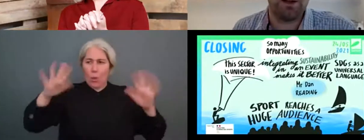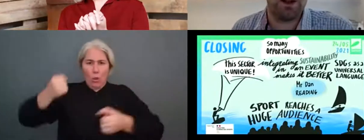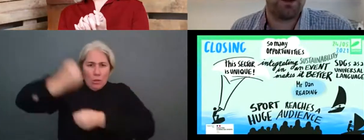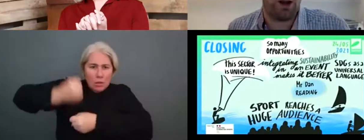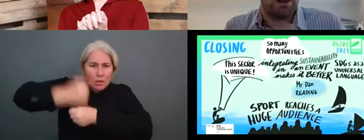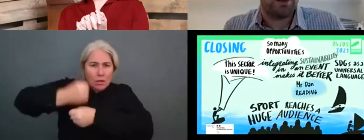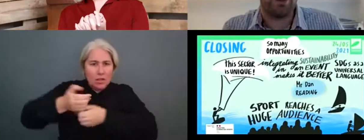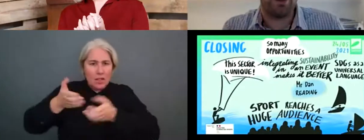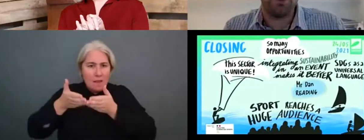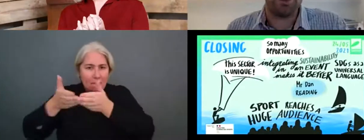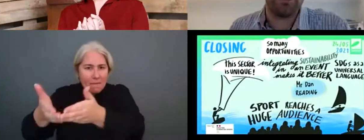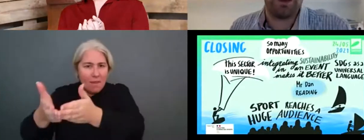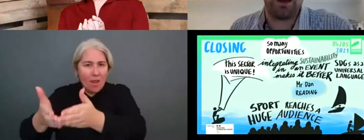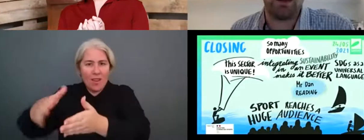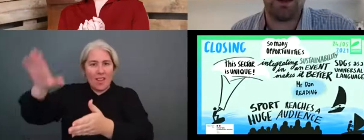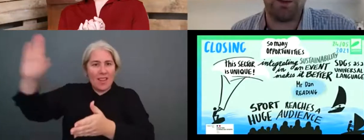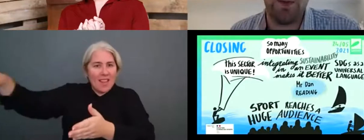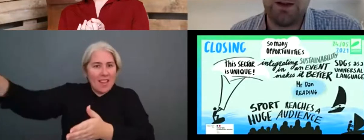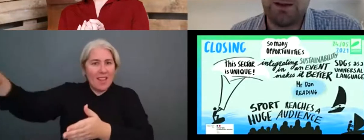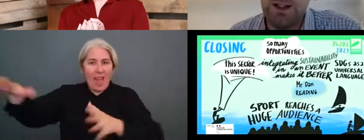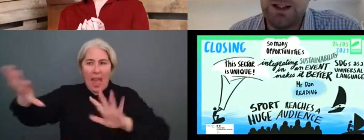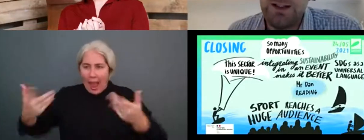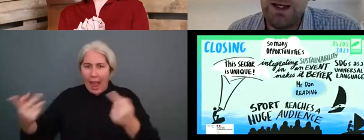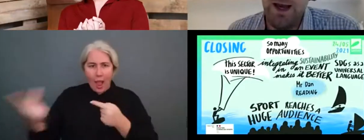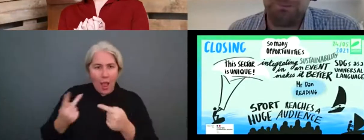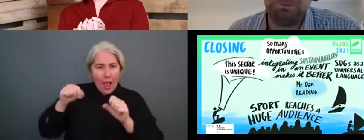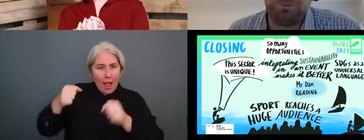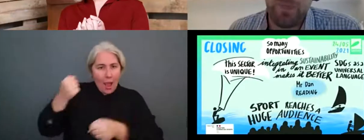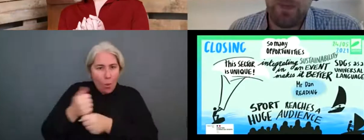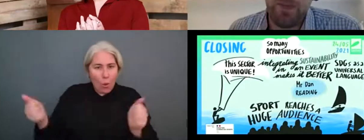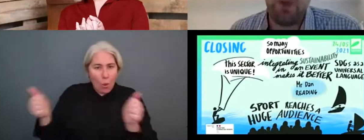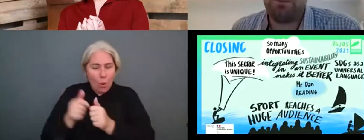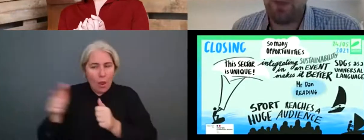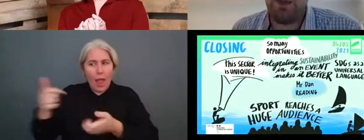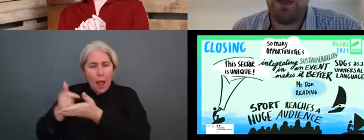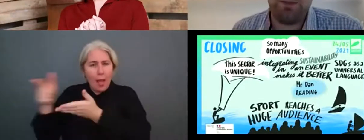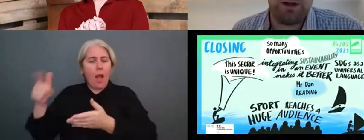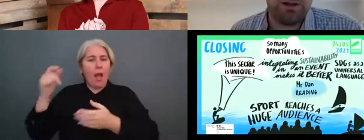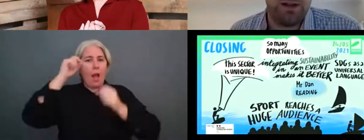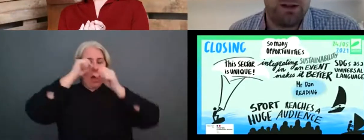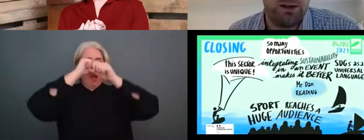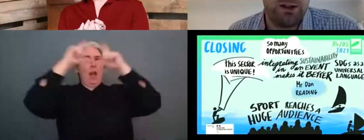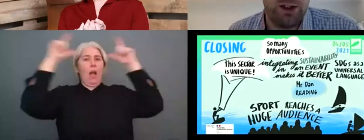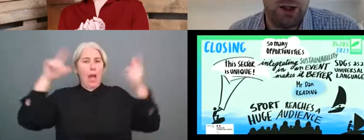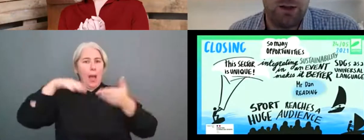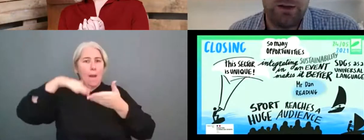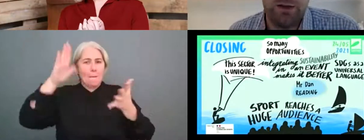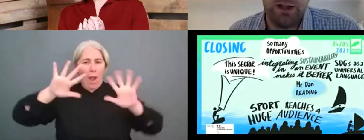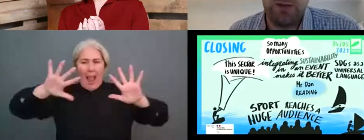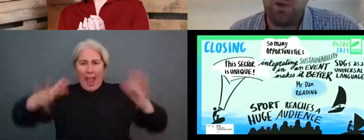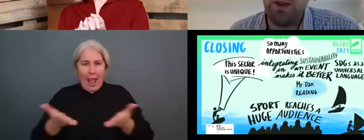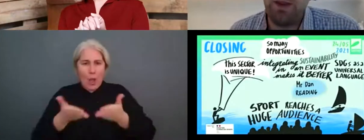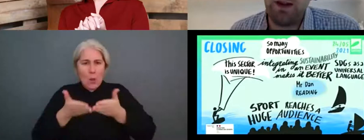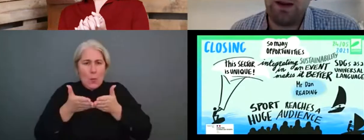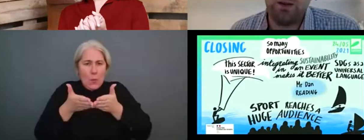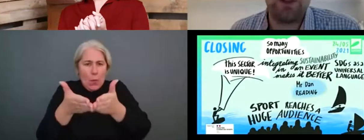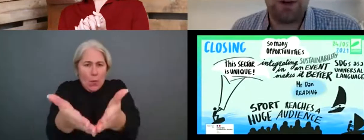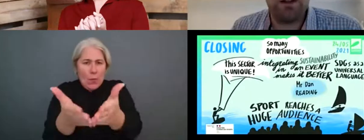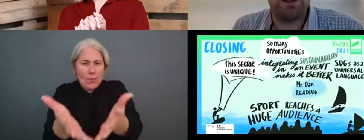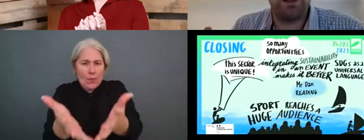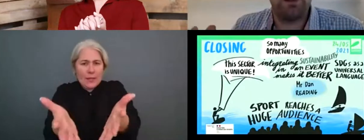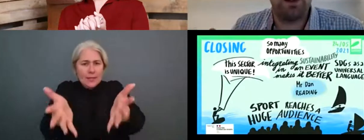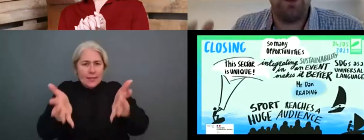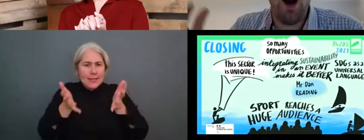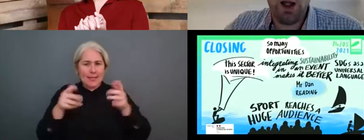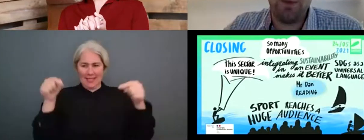sense, know, instead of going in silos, working together on some of this. Um, but that, that being said, you know, it's, it's one thing where it's